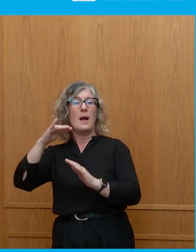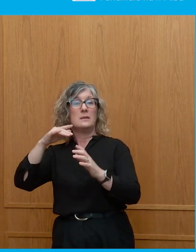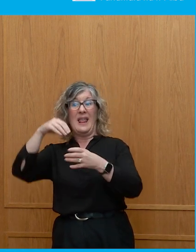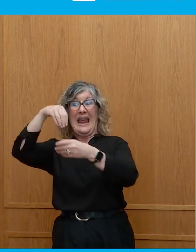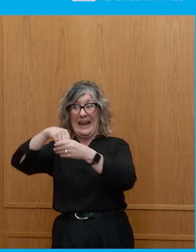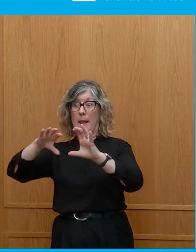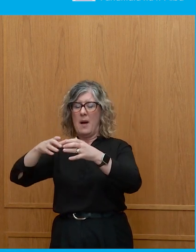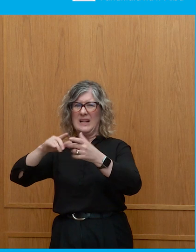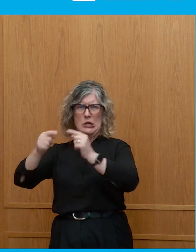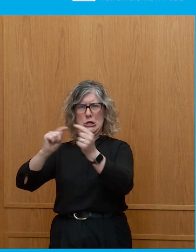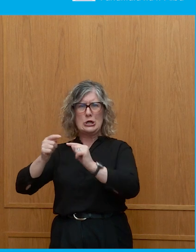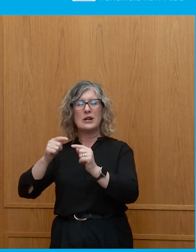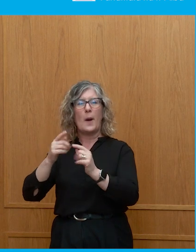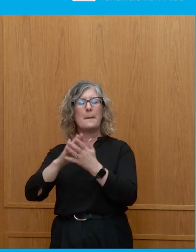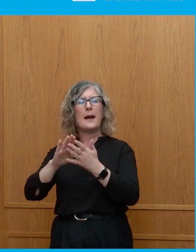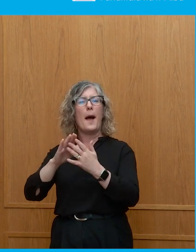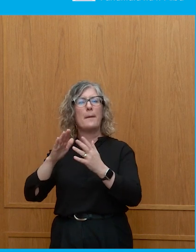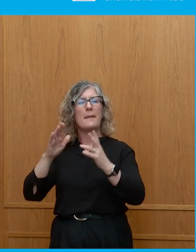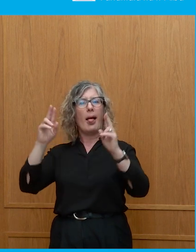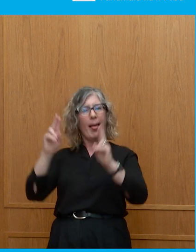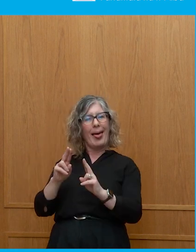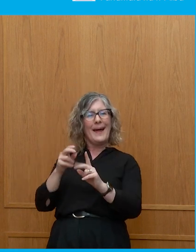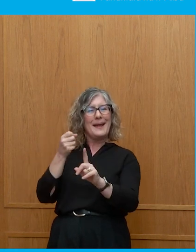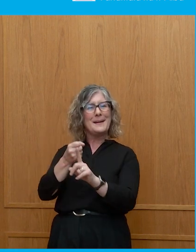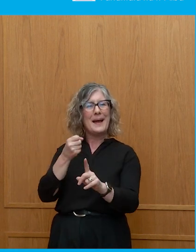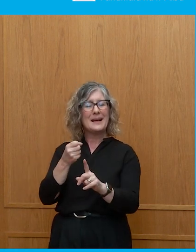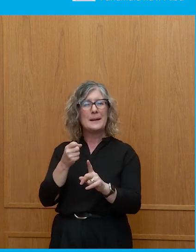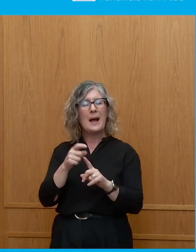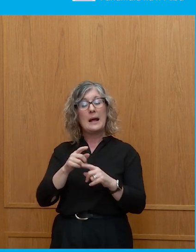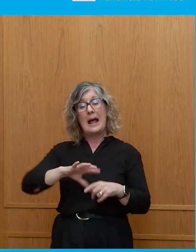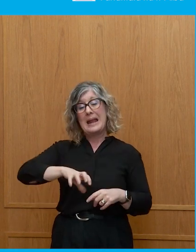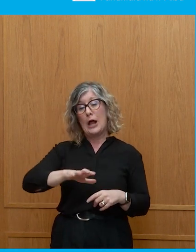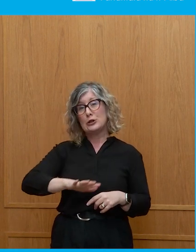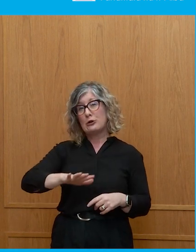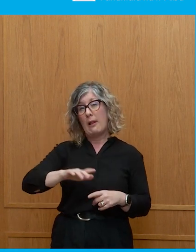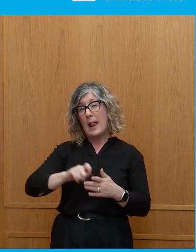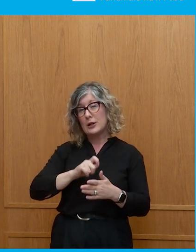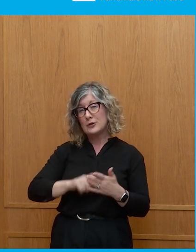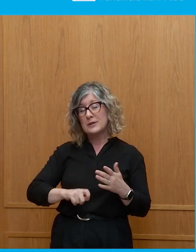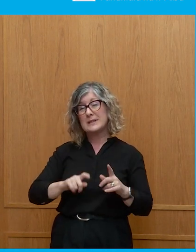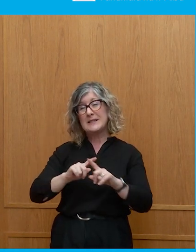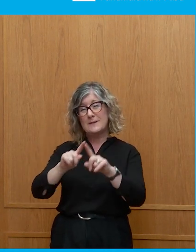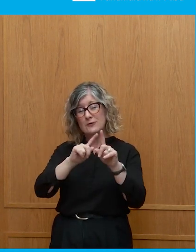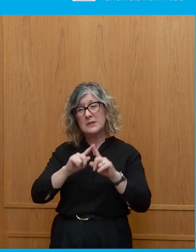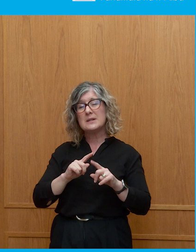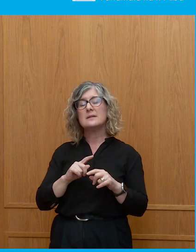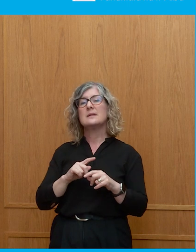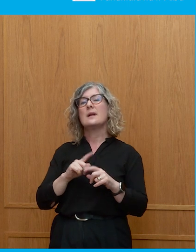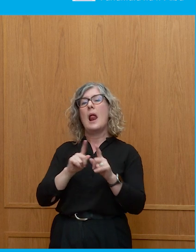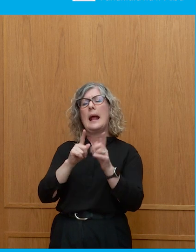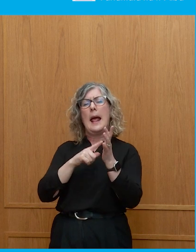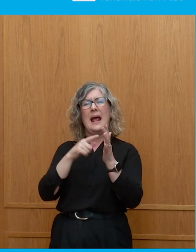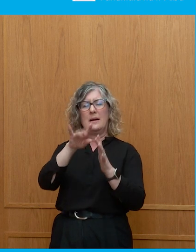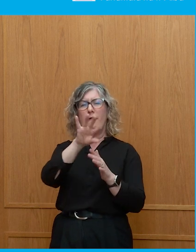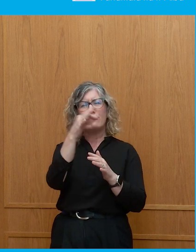effect. I think national elections are a bit different. were, Marine Le Pen's party won the first round